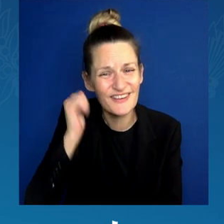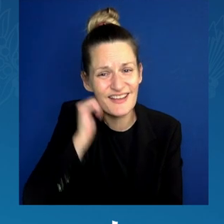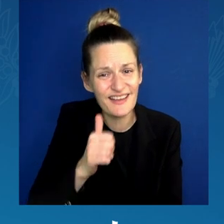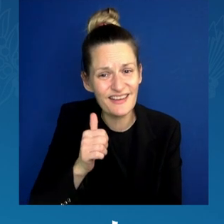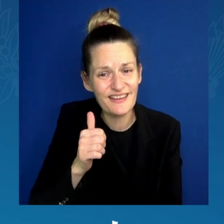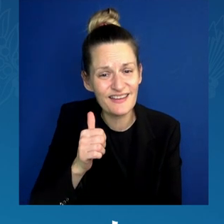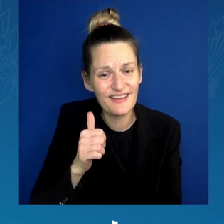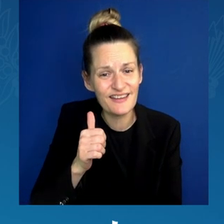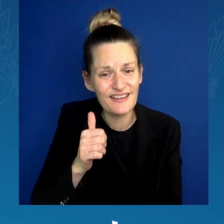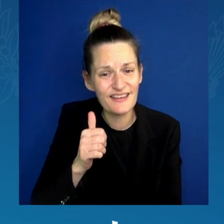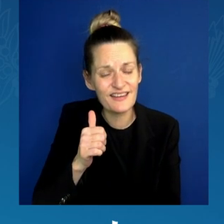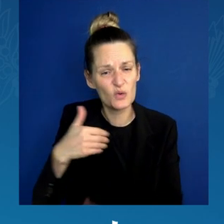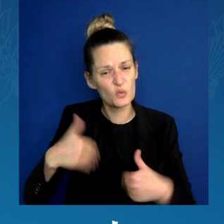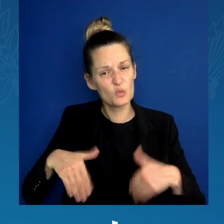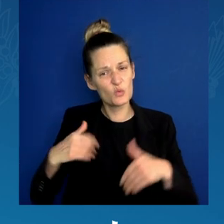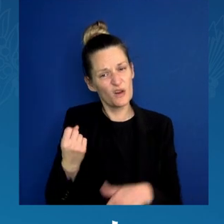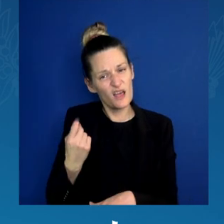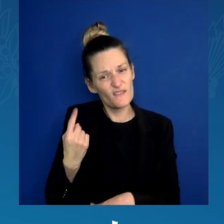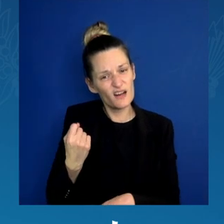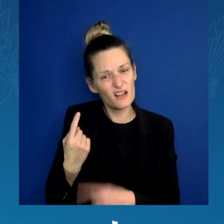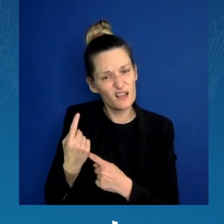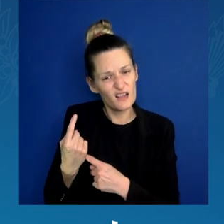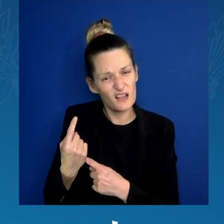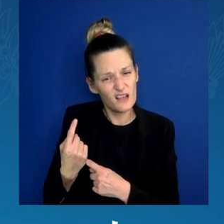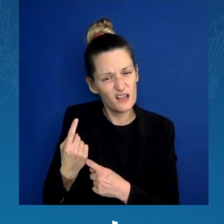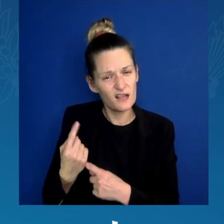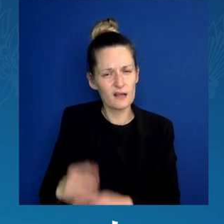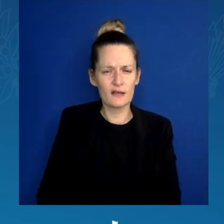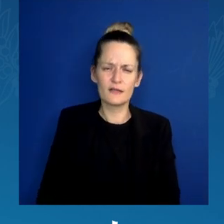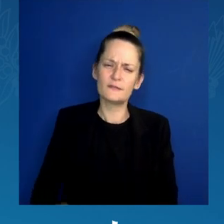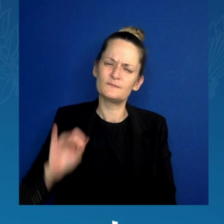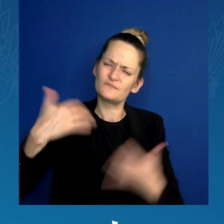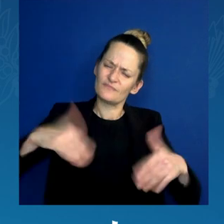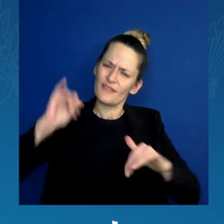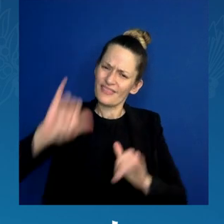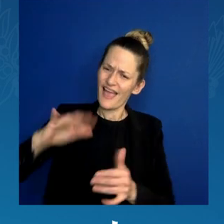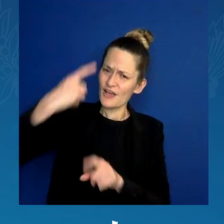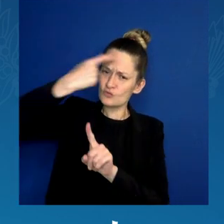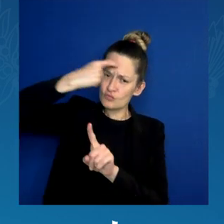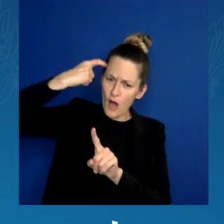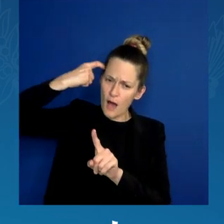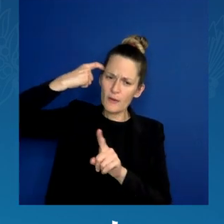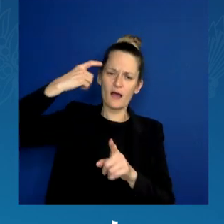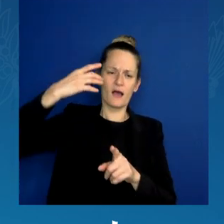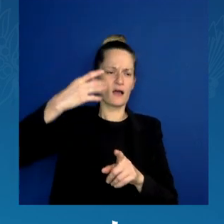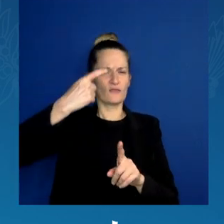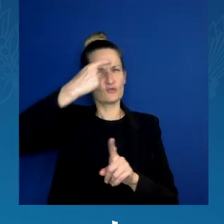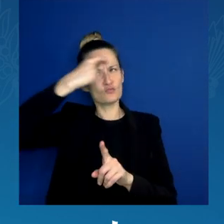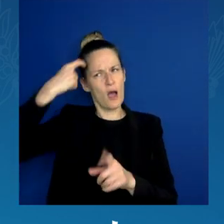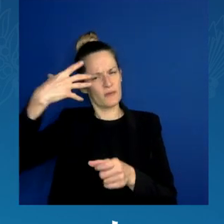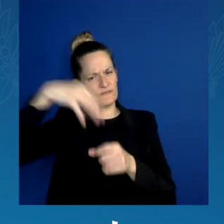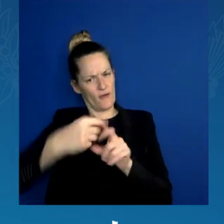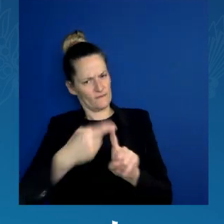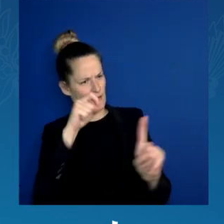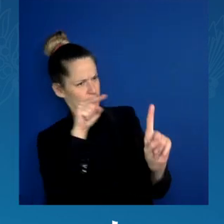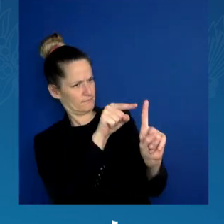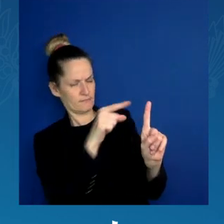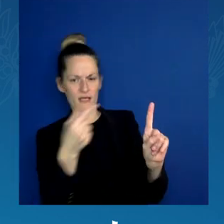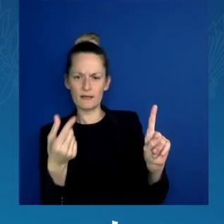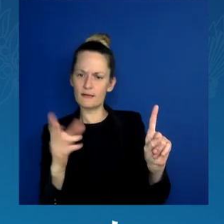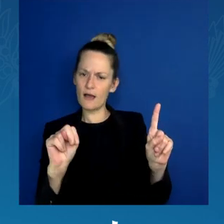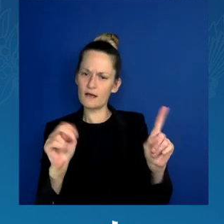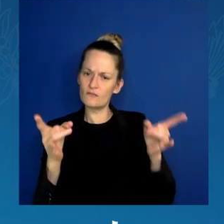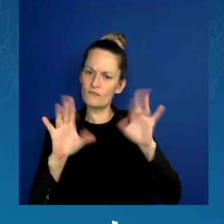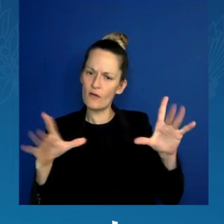violence takes. For you all to have to worry about any of that while you're sitting in a